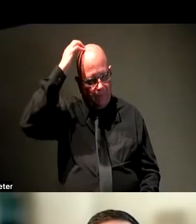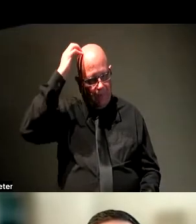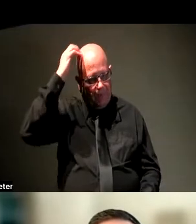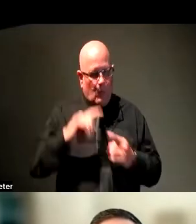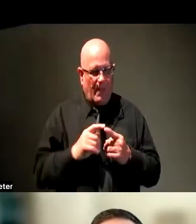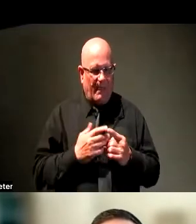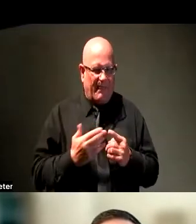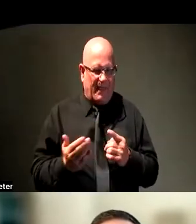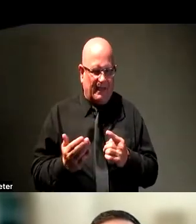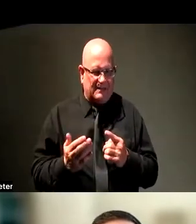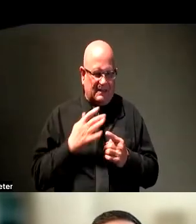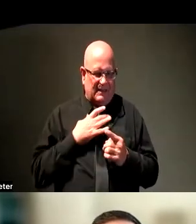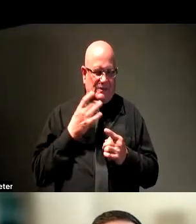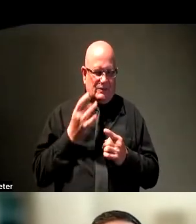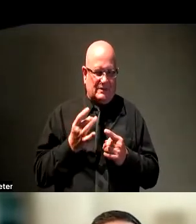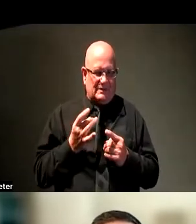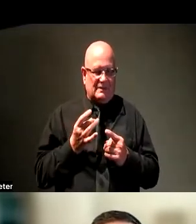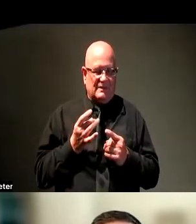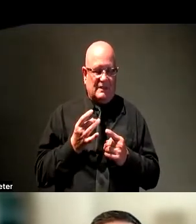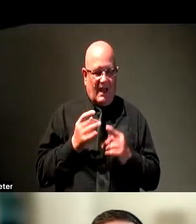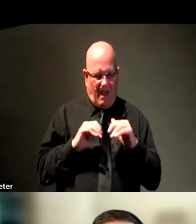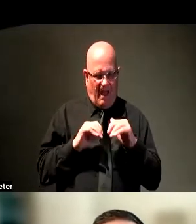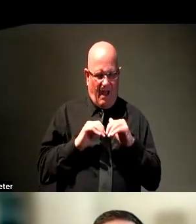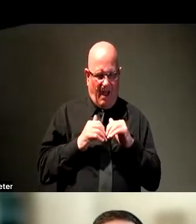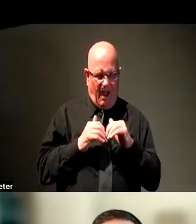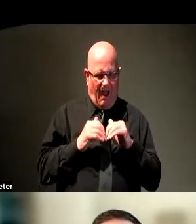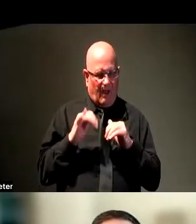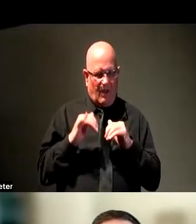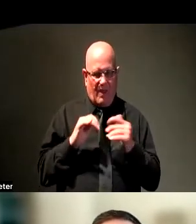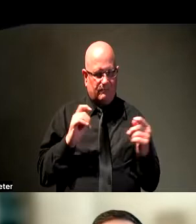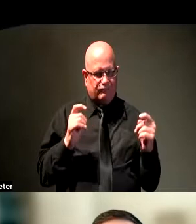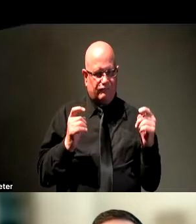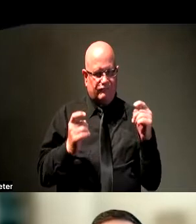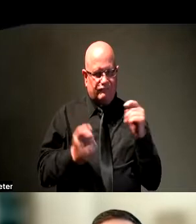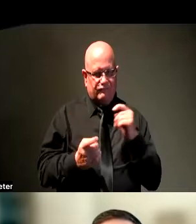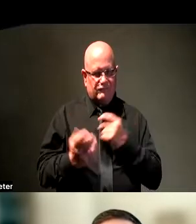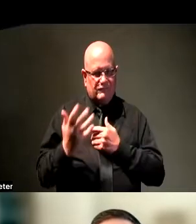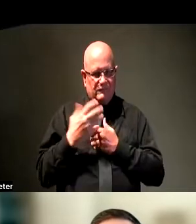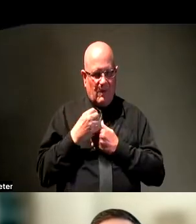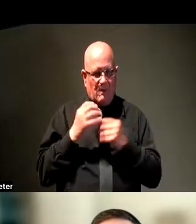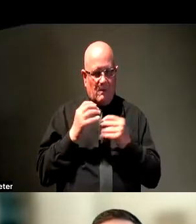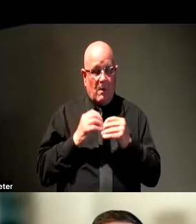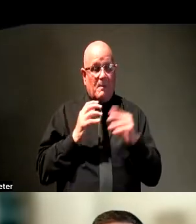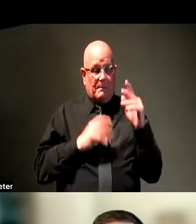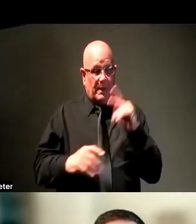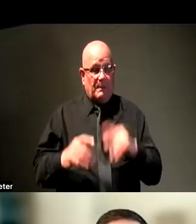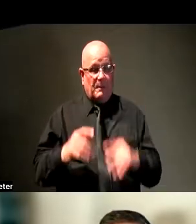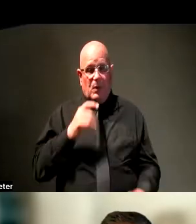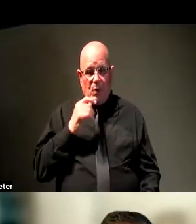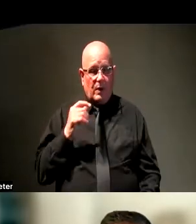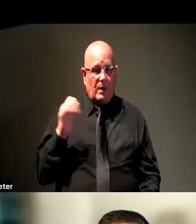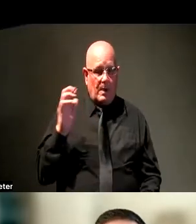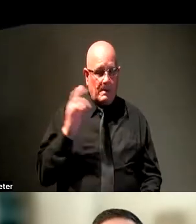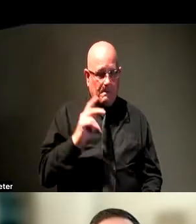is kind of interesting about the way that this has all morphed is that now we have folks who are going back to